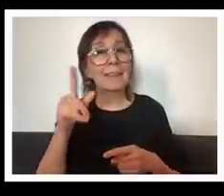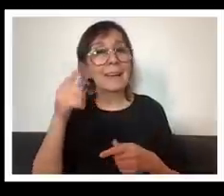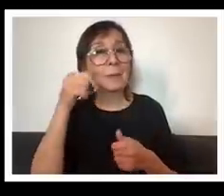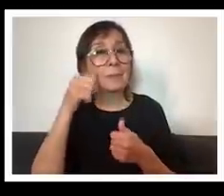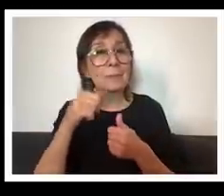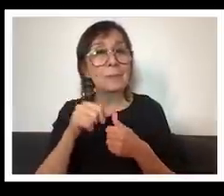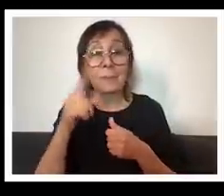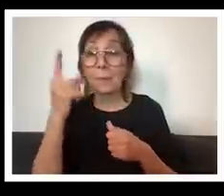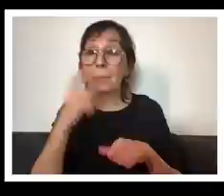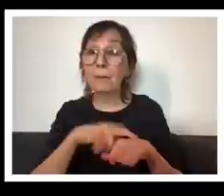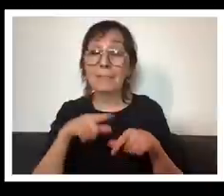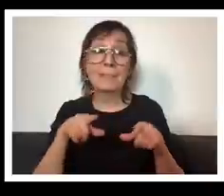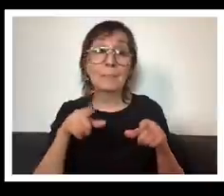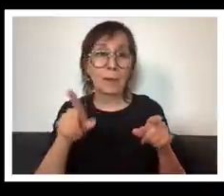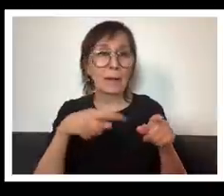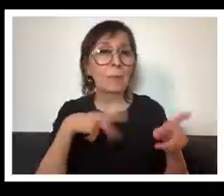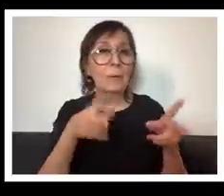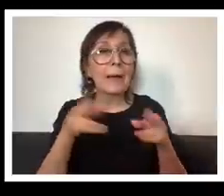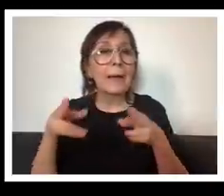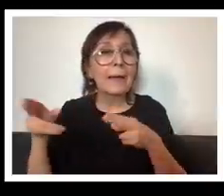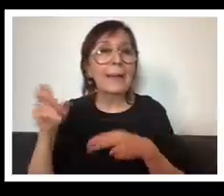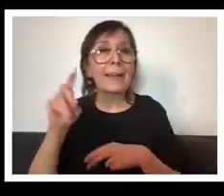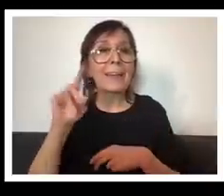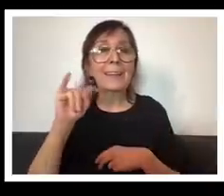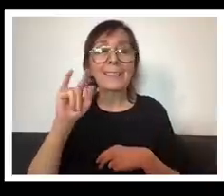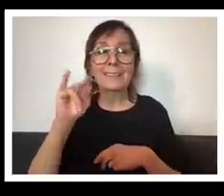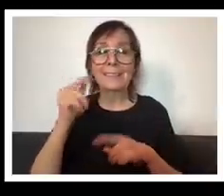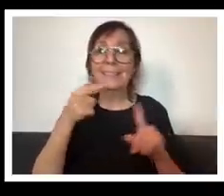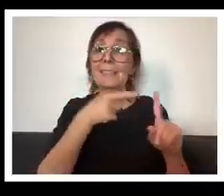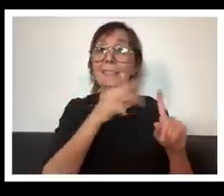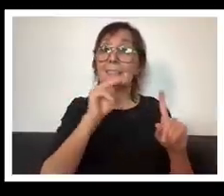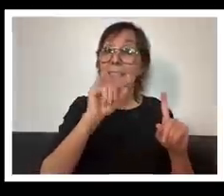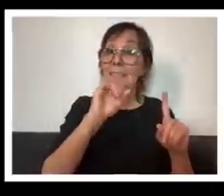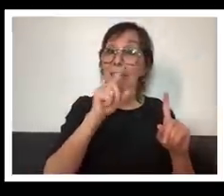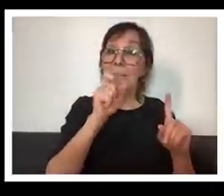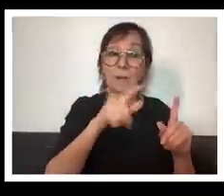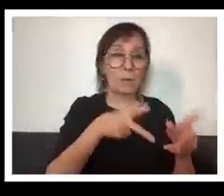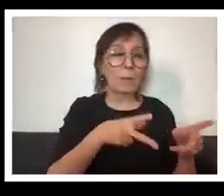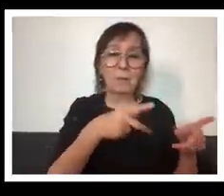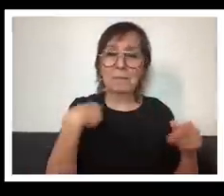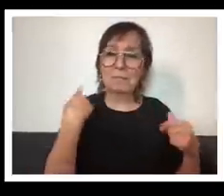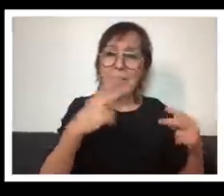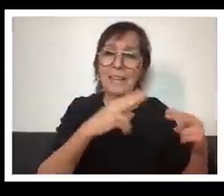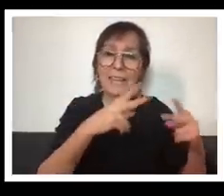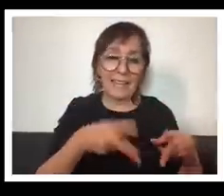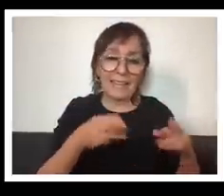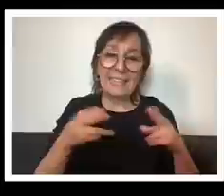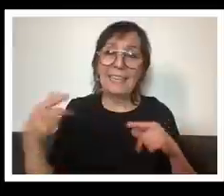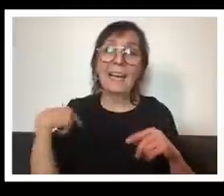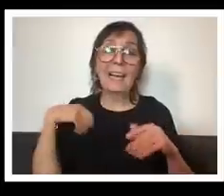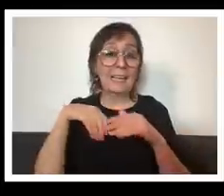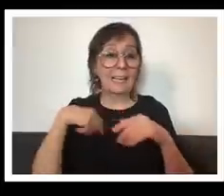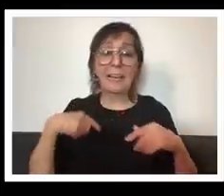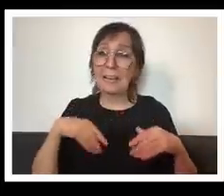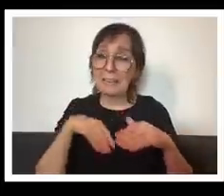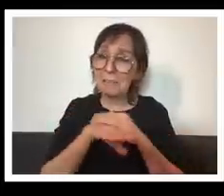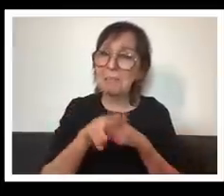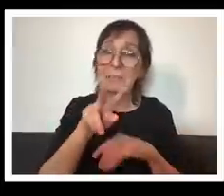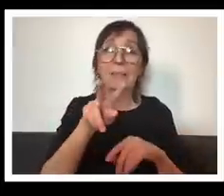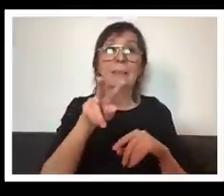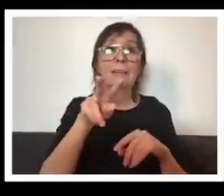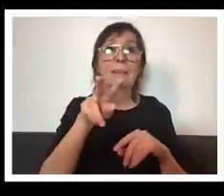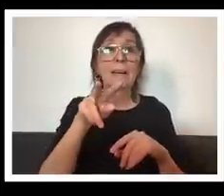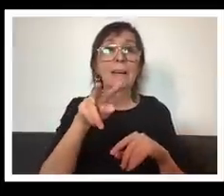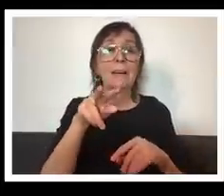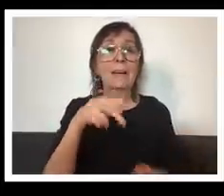in the editing room where nicole had been working with one of our editors on a scene and i come in and i see this and i think to myself well finally